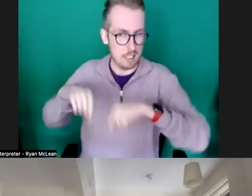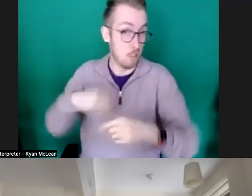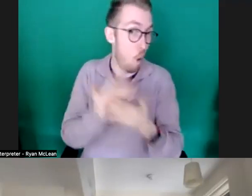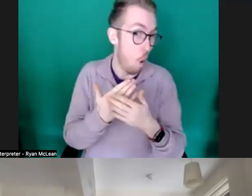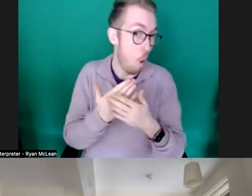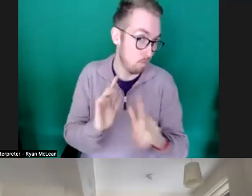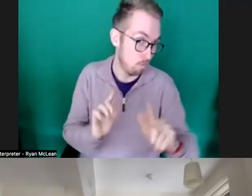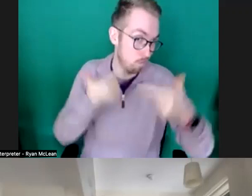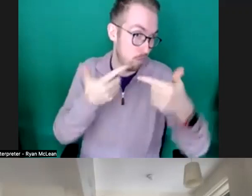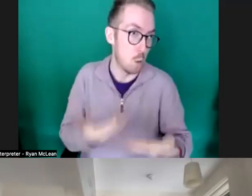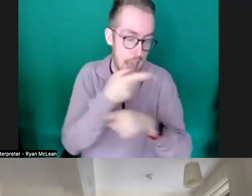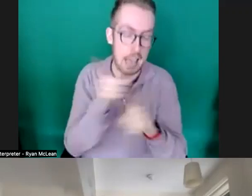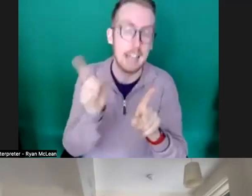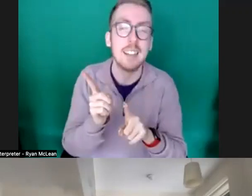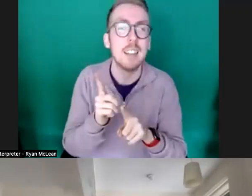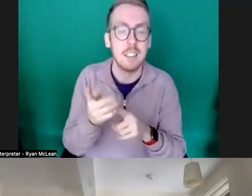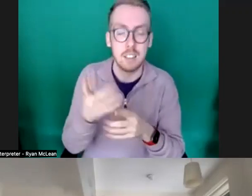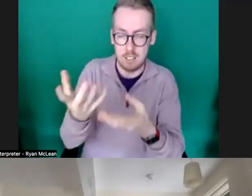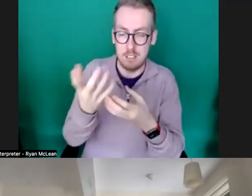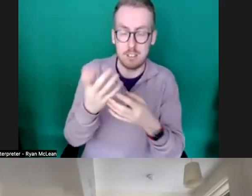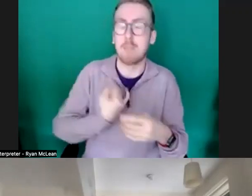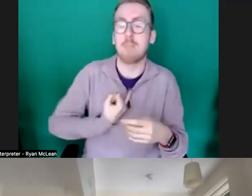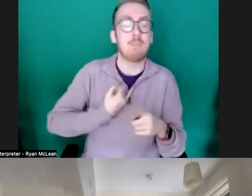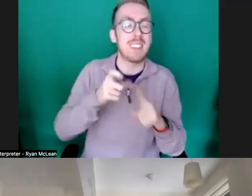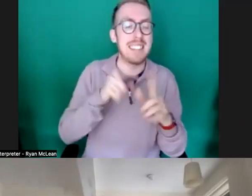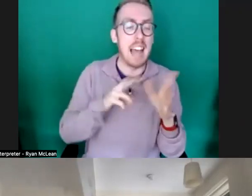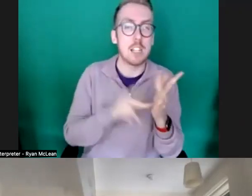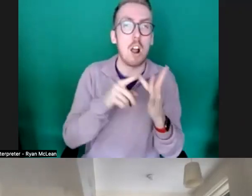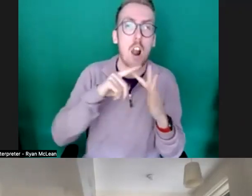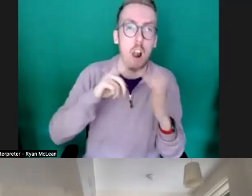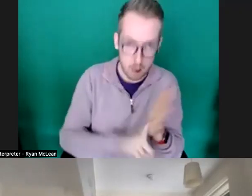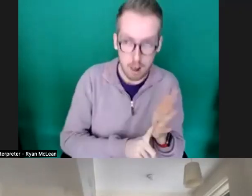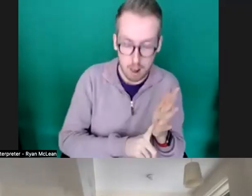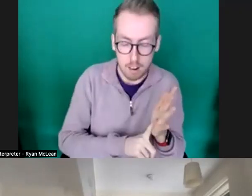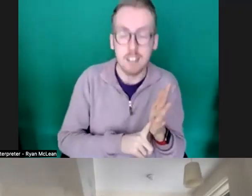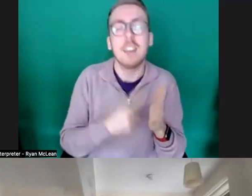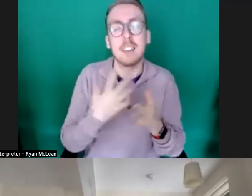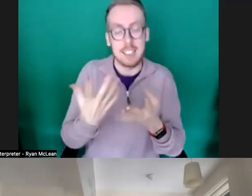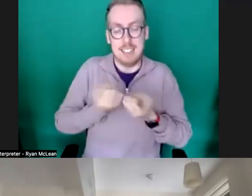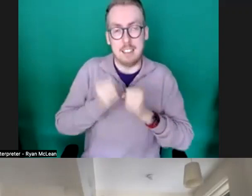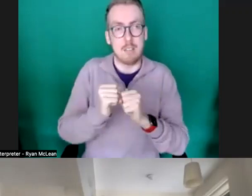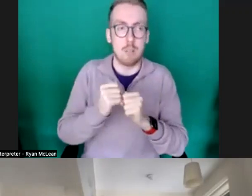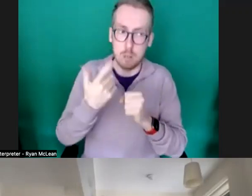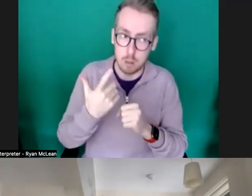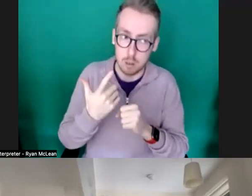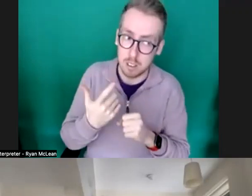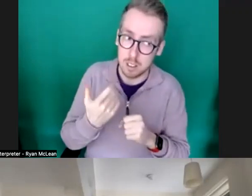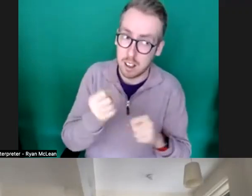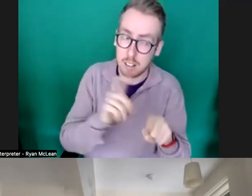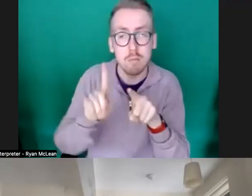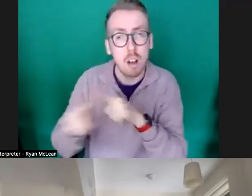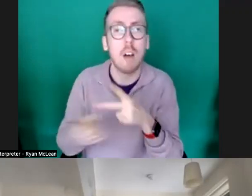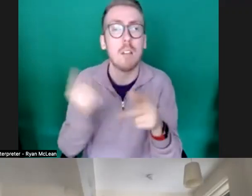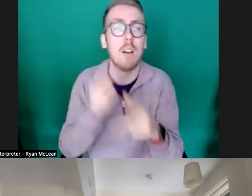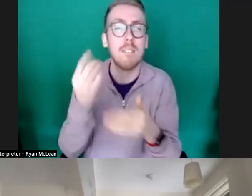fields all of those kind of requests uh we do now have a budget which enables people to uh request some financial support